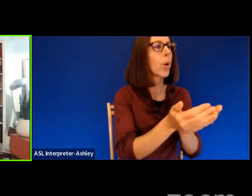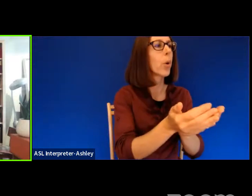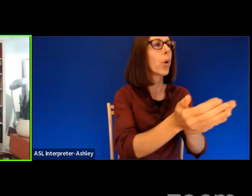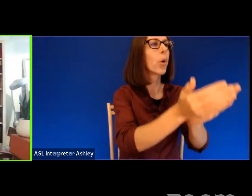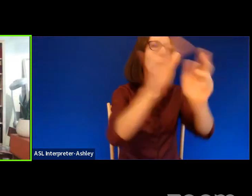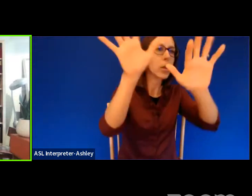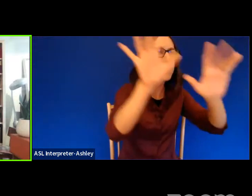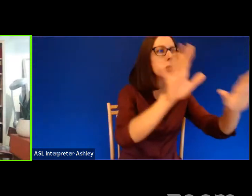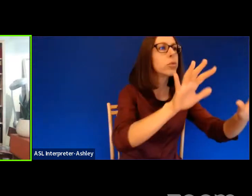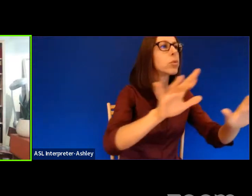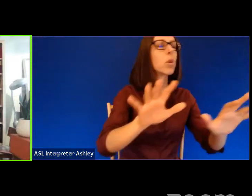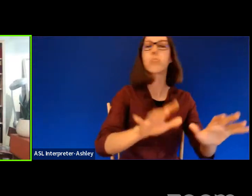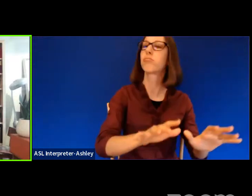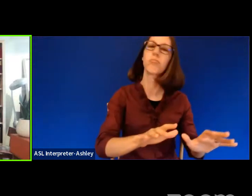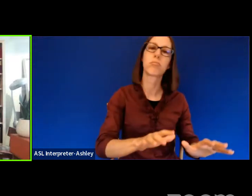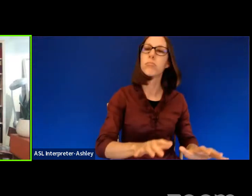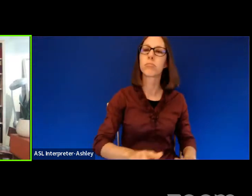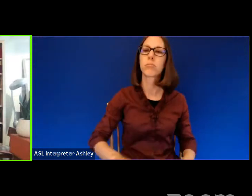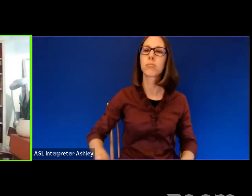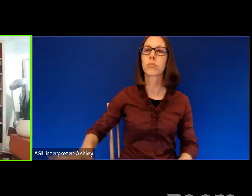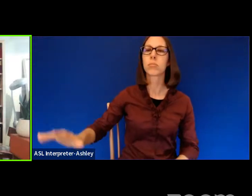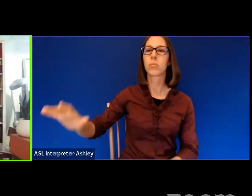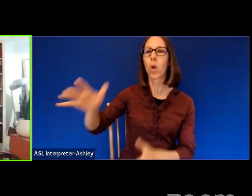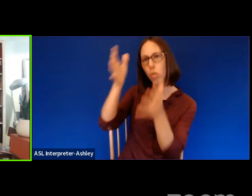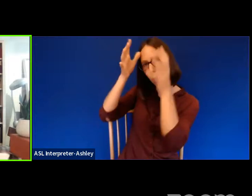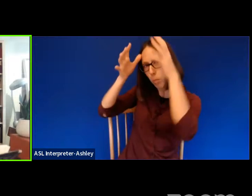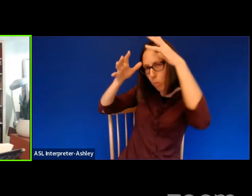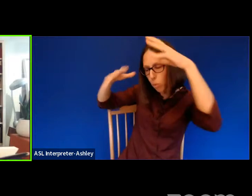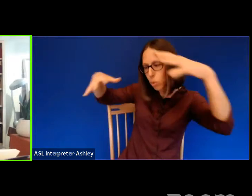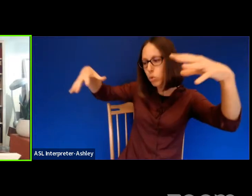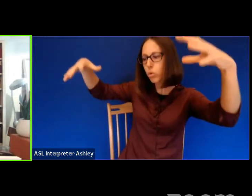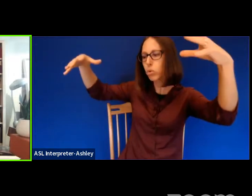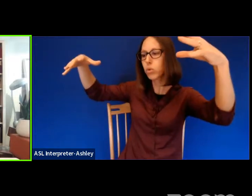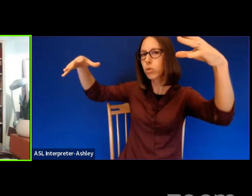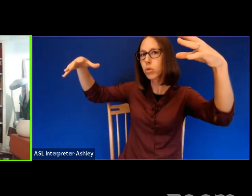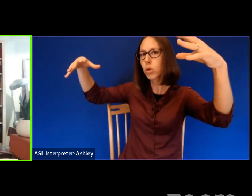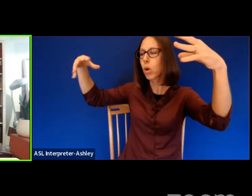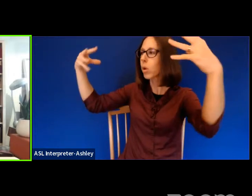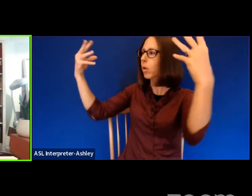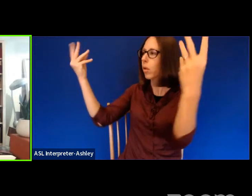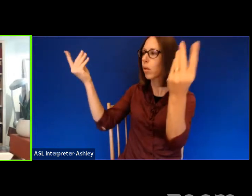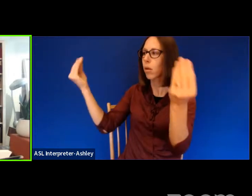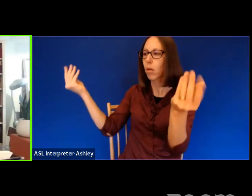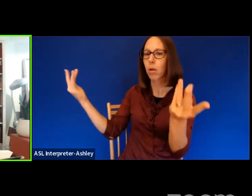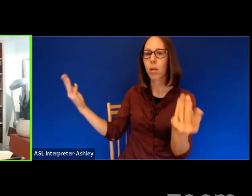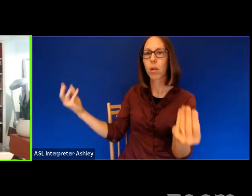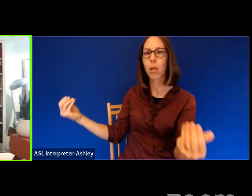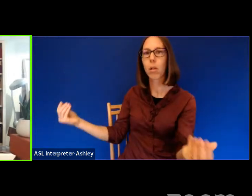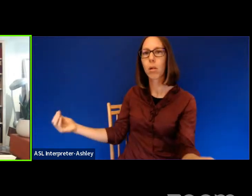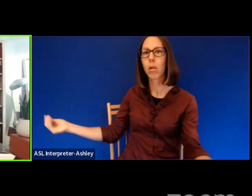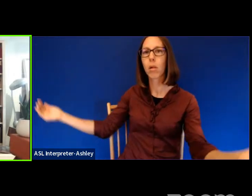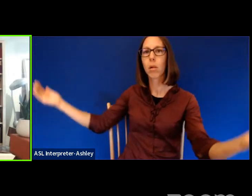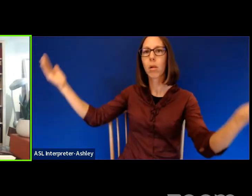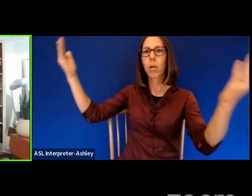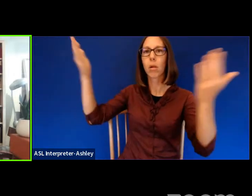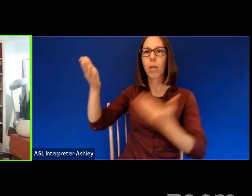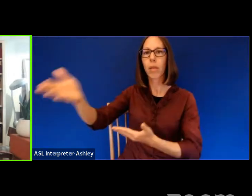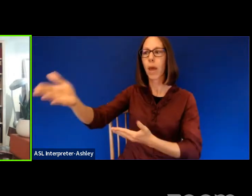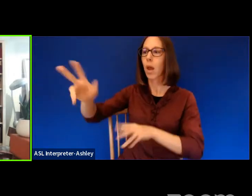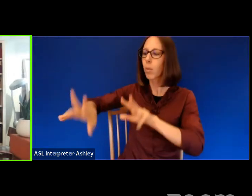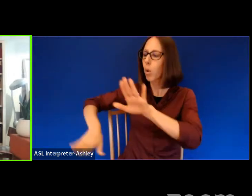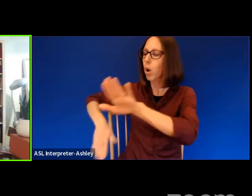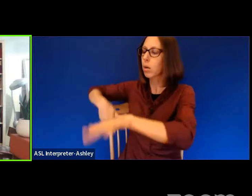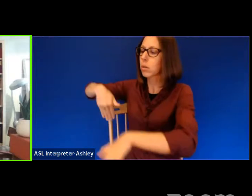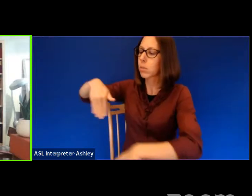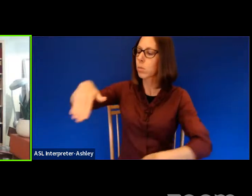the dream with the moose hunched in its crown shedding velvet lead by a silver halter. Through the shaded campground. A